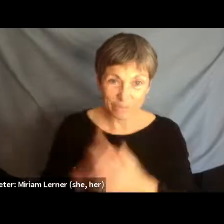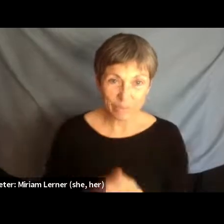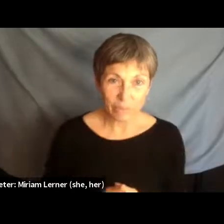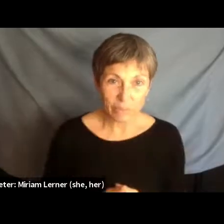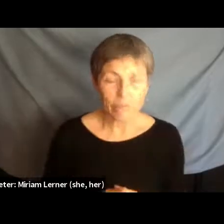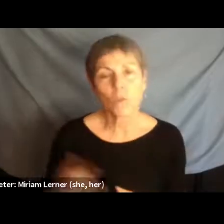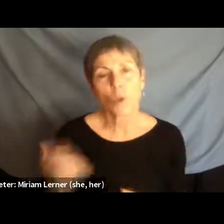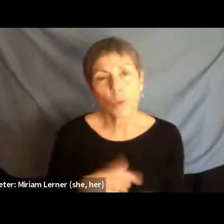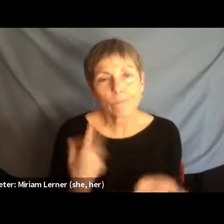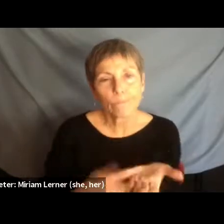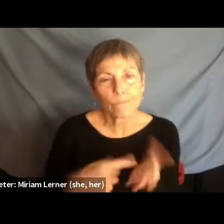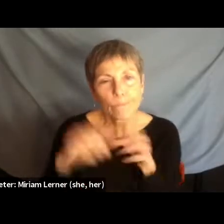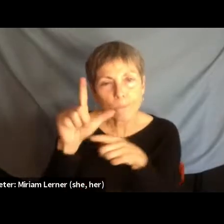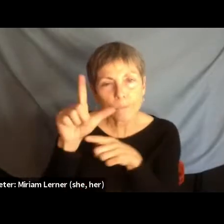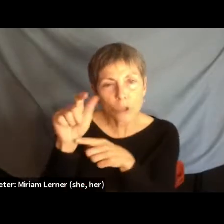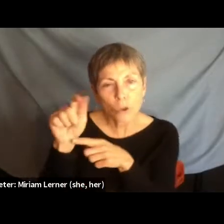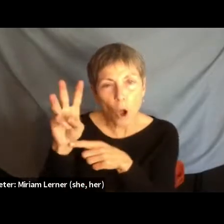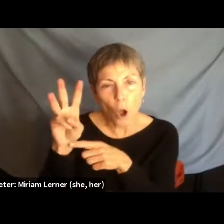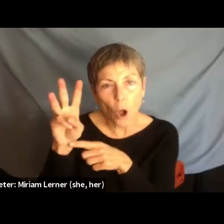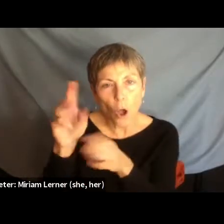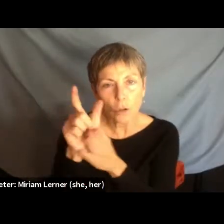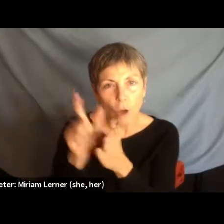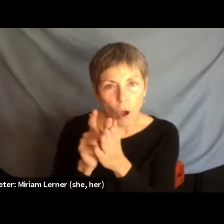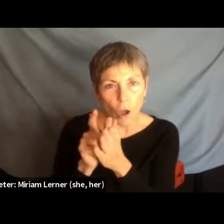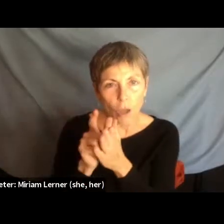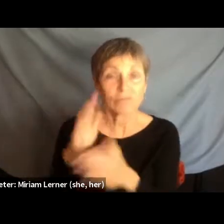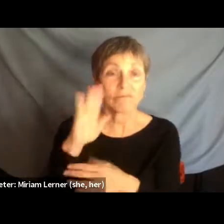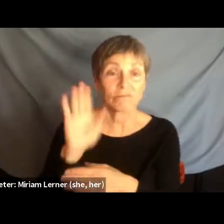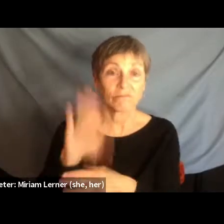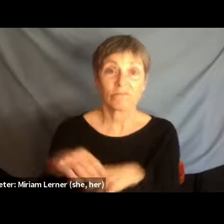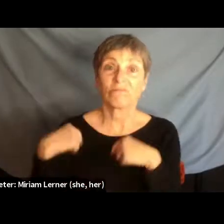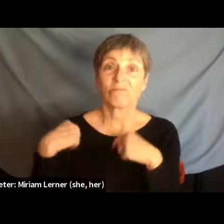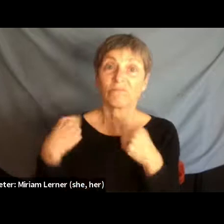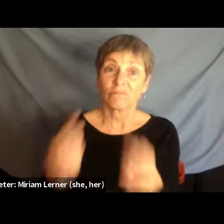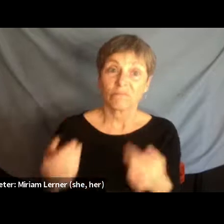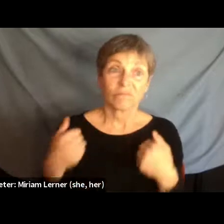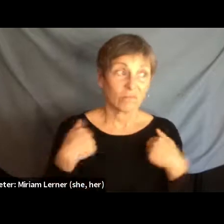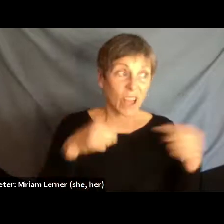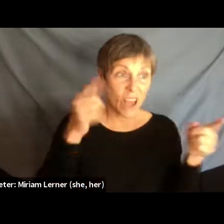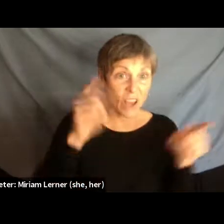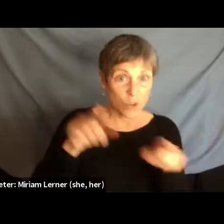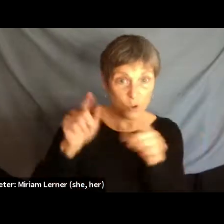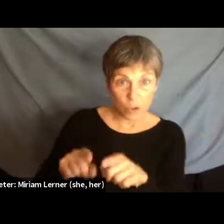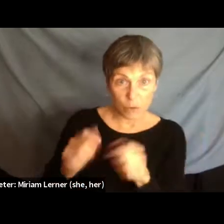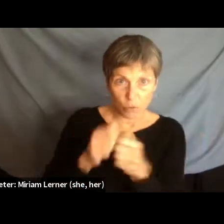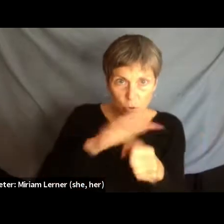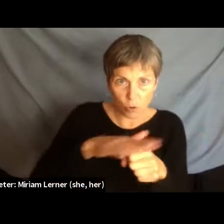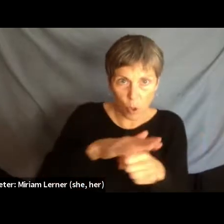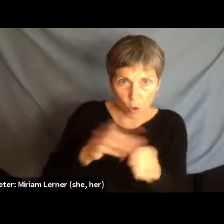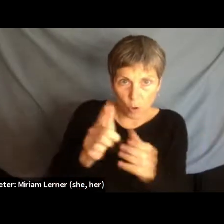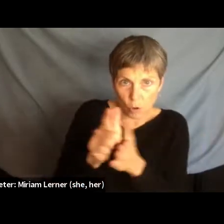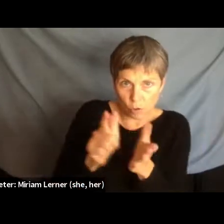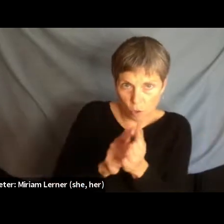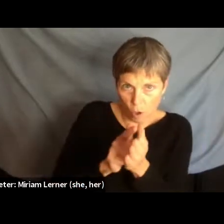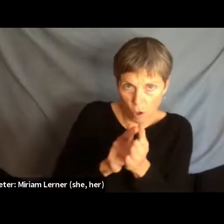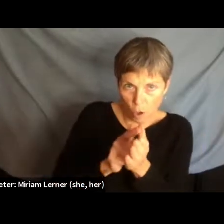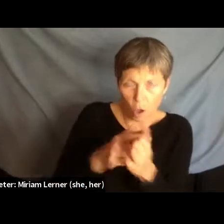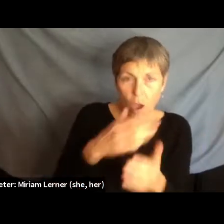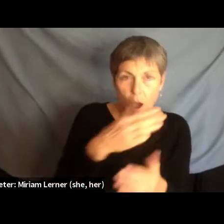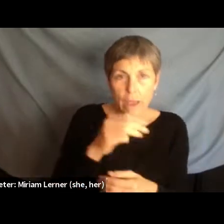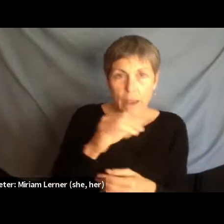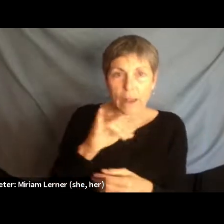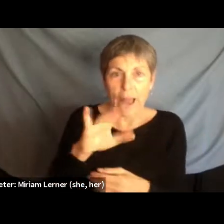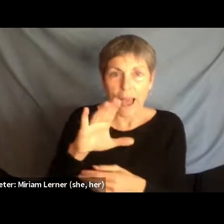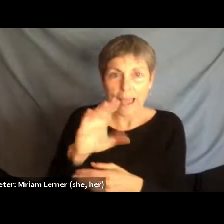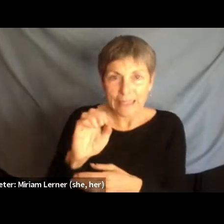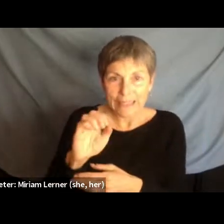law all the time, right? Now, there have been agreements that have popped up between local law enforcement and ICE and CBP in order